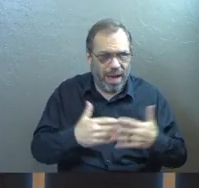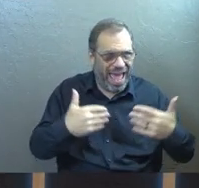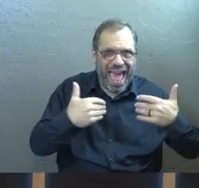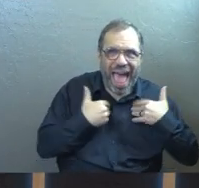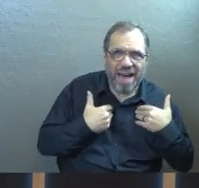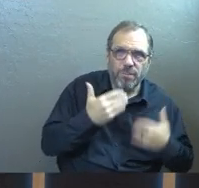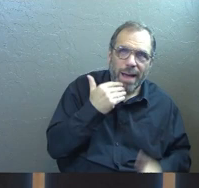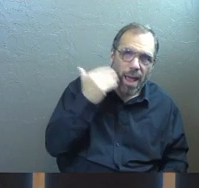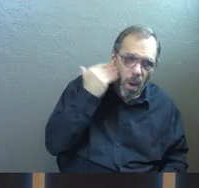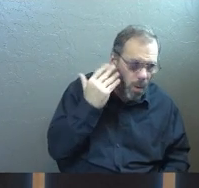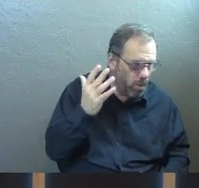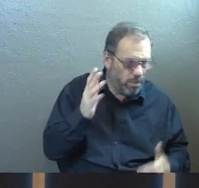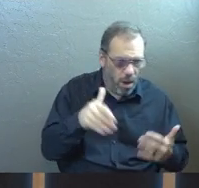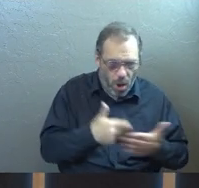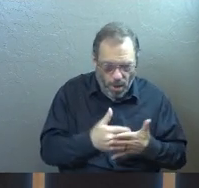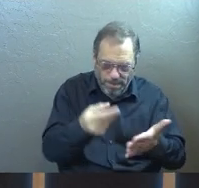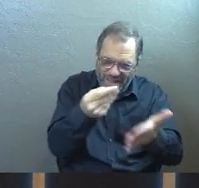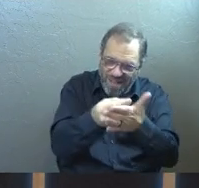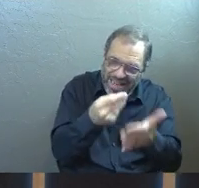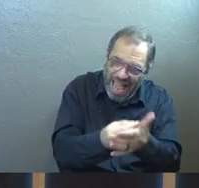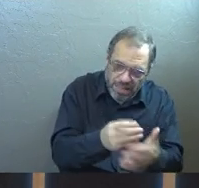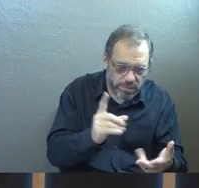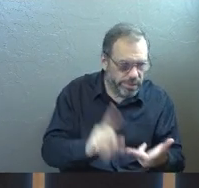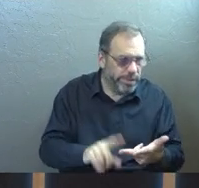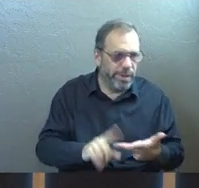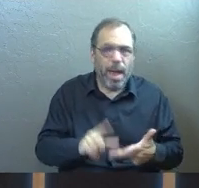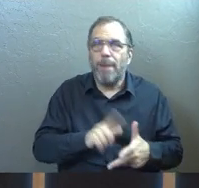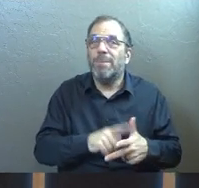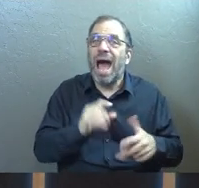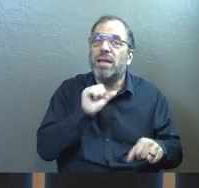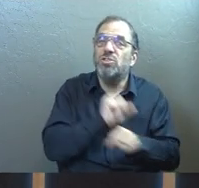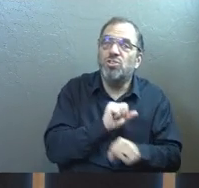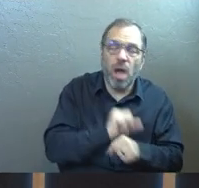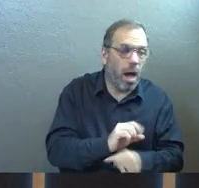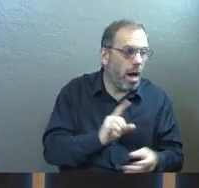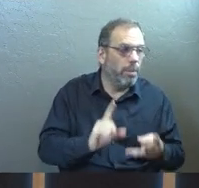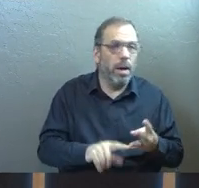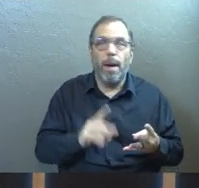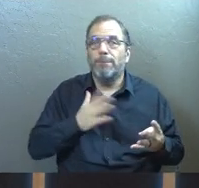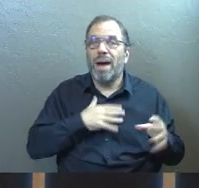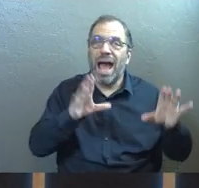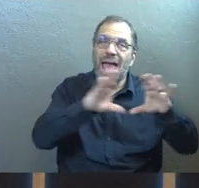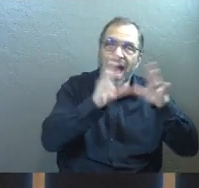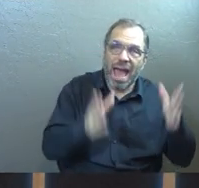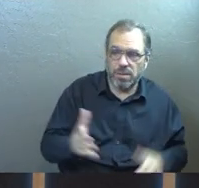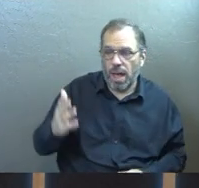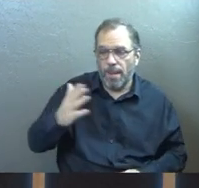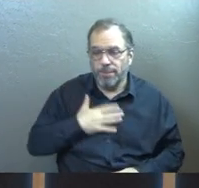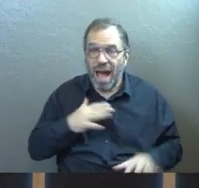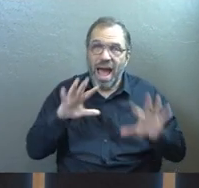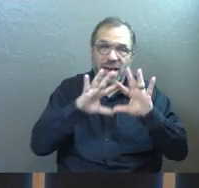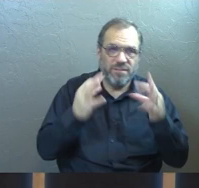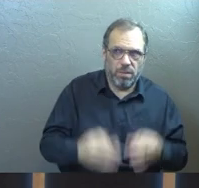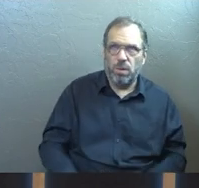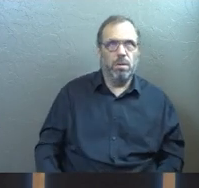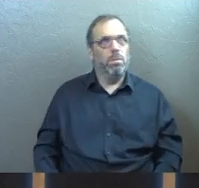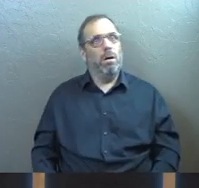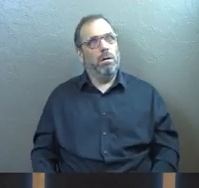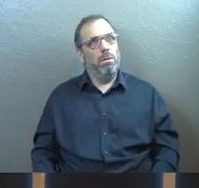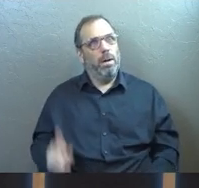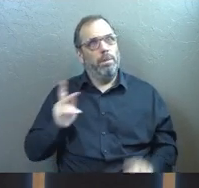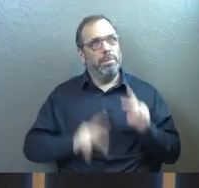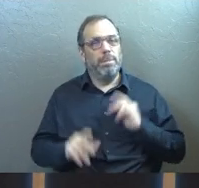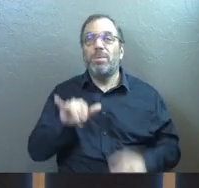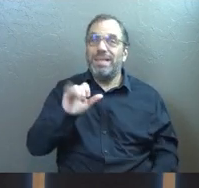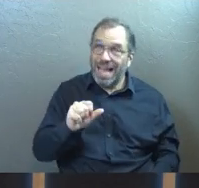possessions. That means all my financial goals. That means my career. That means my house. That means my family. You're like, what people?